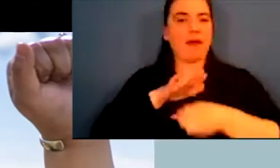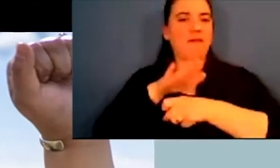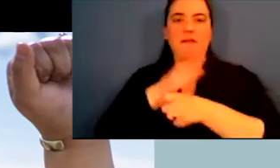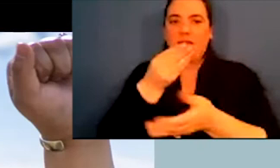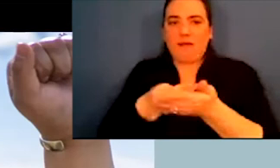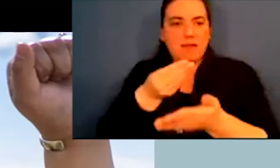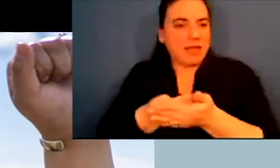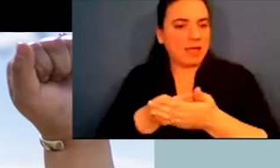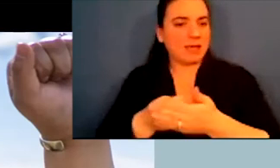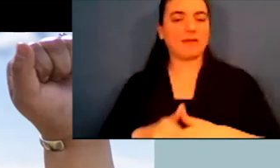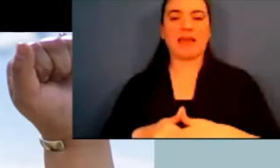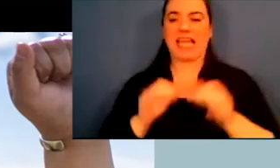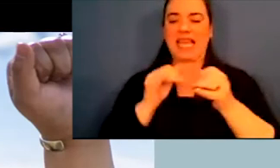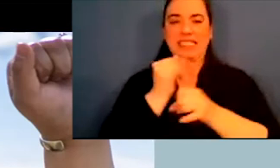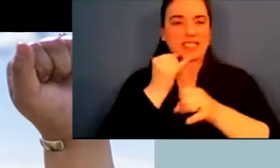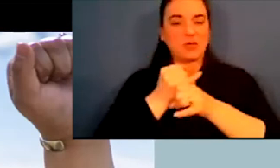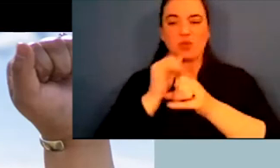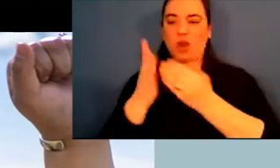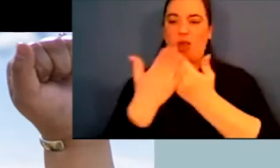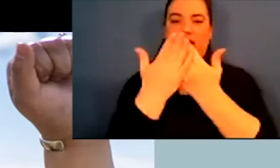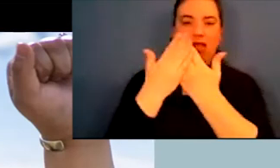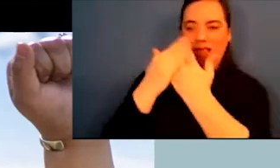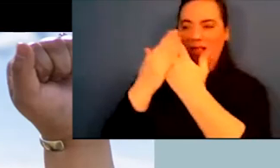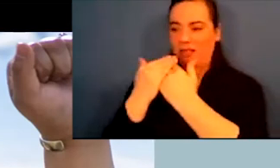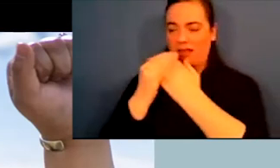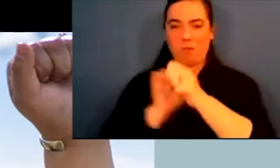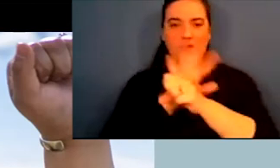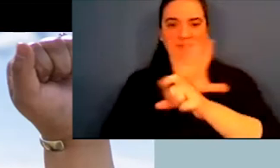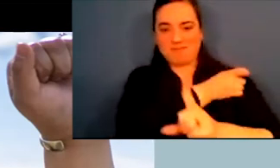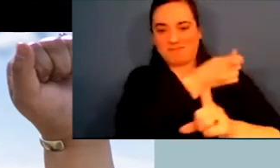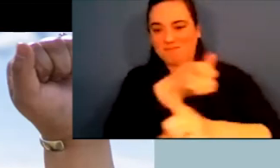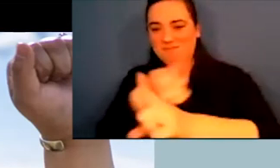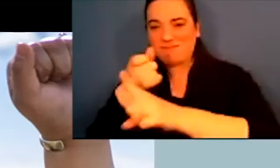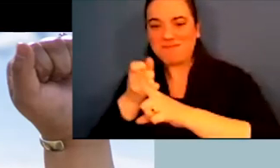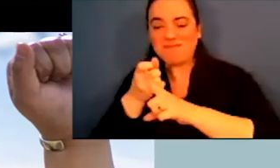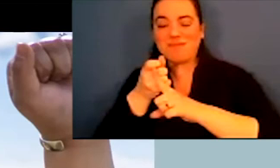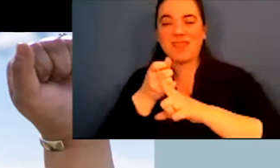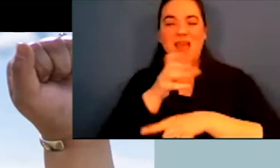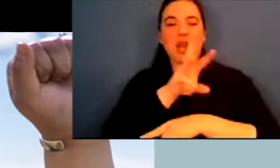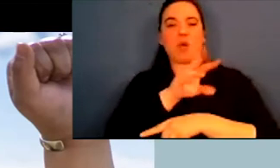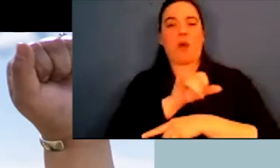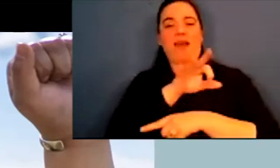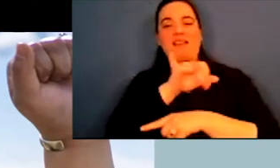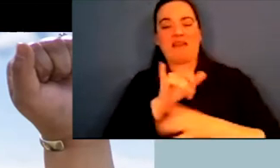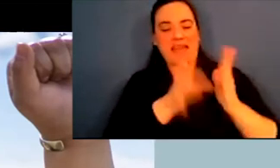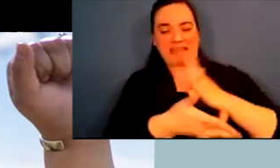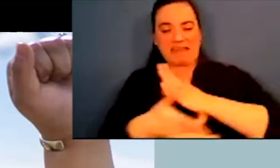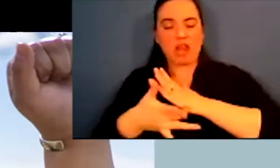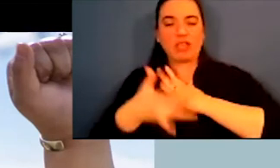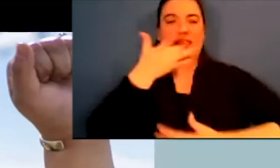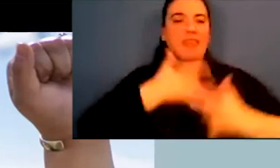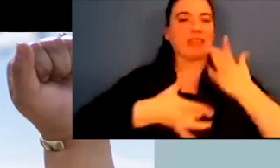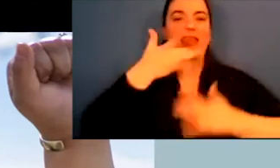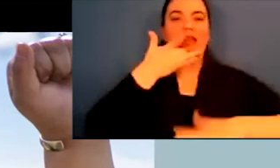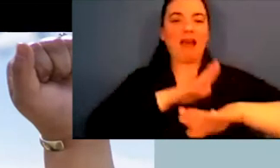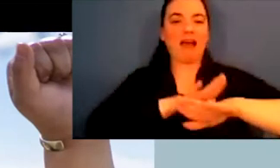with racism, other underfunding and other institutional oppressions, coupled with the covid 19 pandemic and a lack